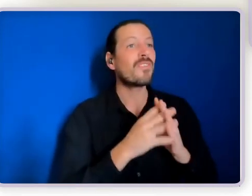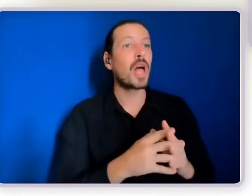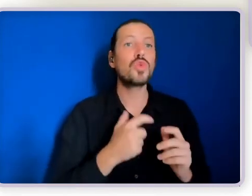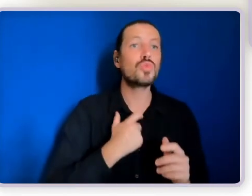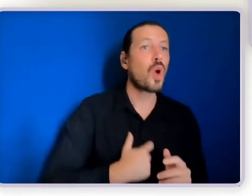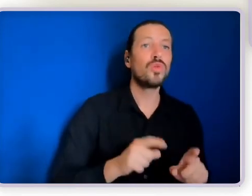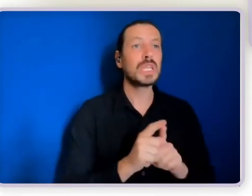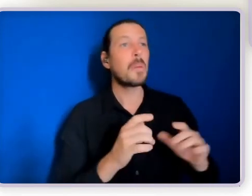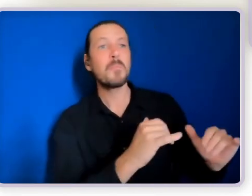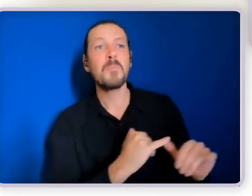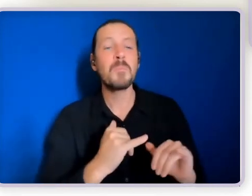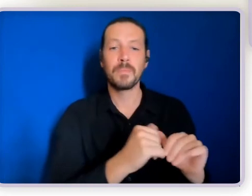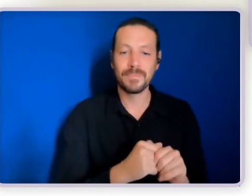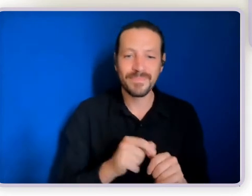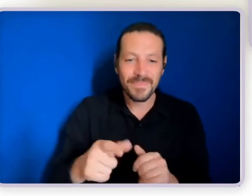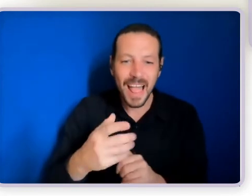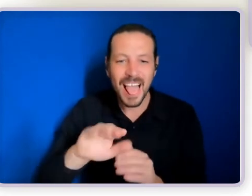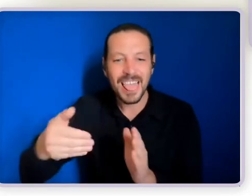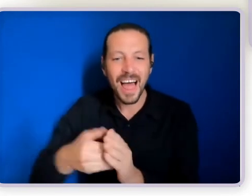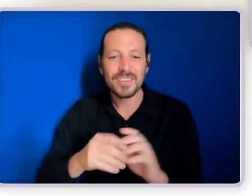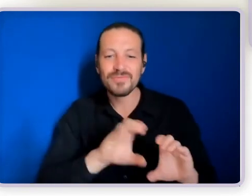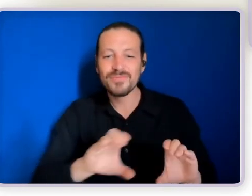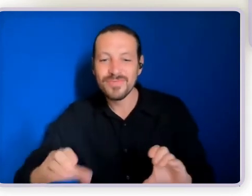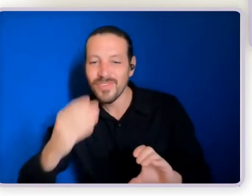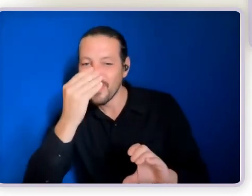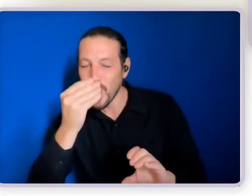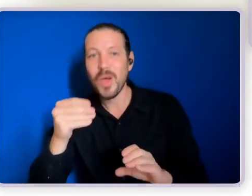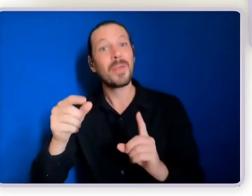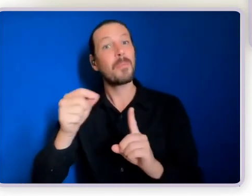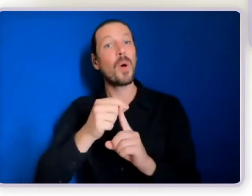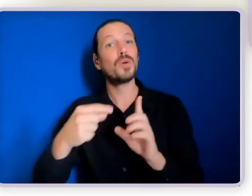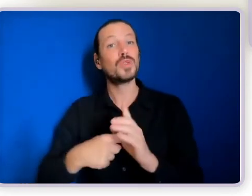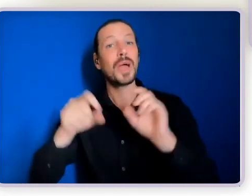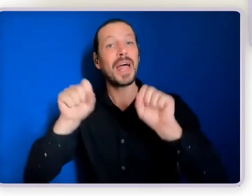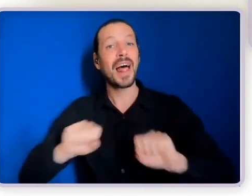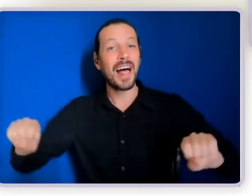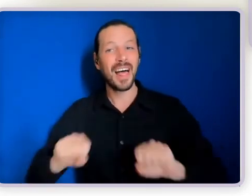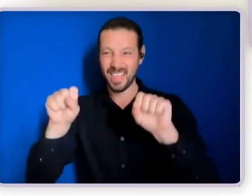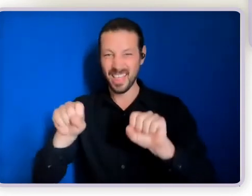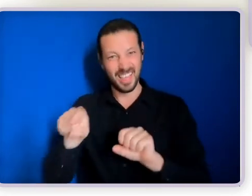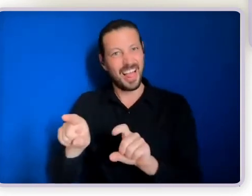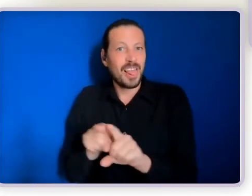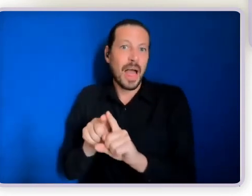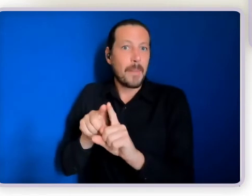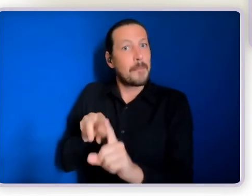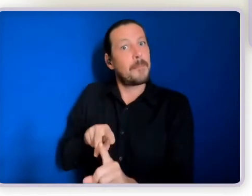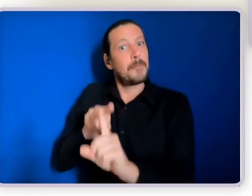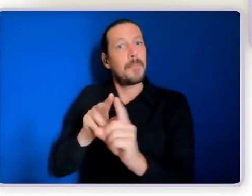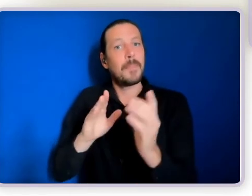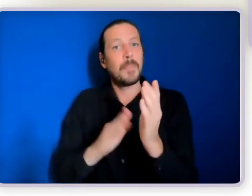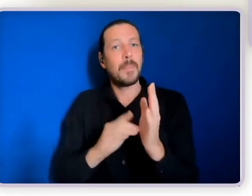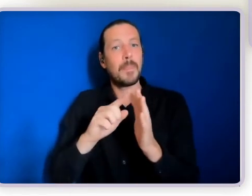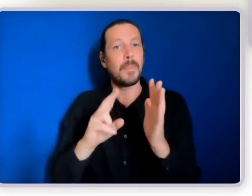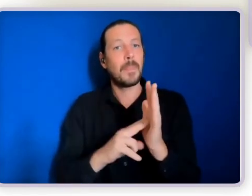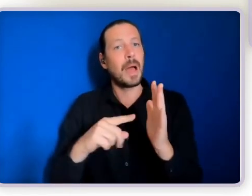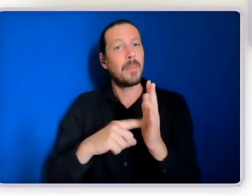him with his personal trainer who also acts now really as a mentor in terms of him as a young man achieving aspiring to be